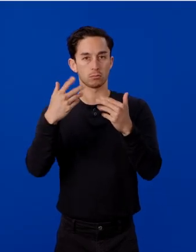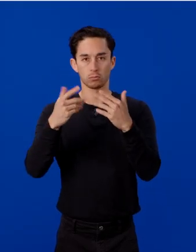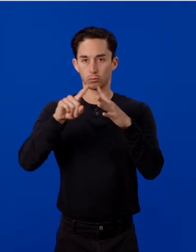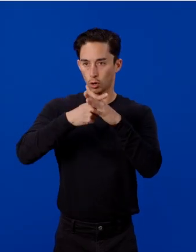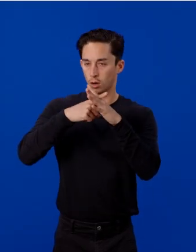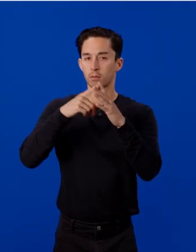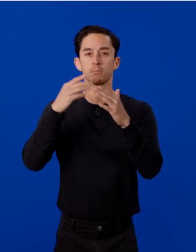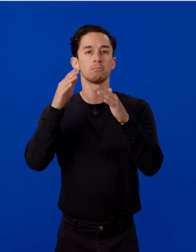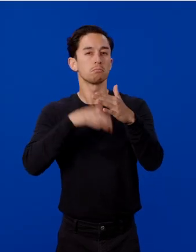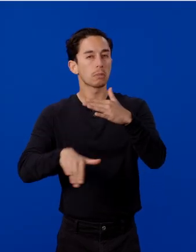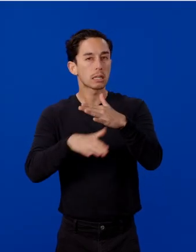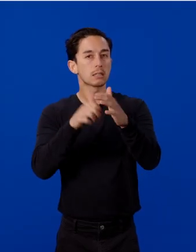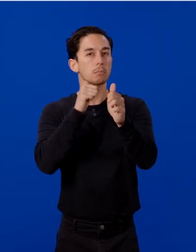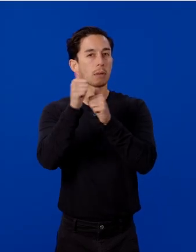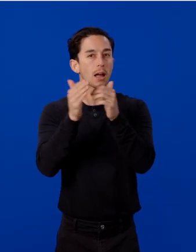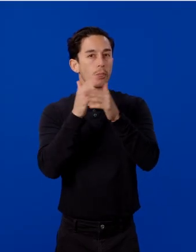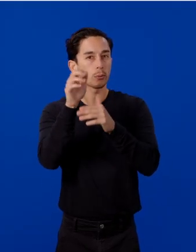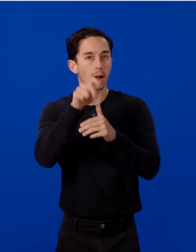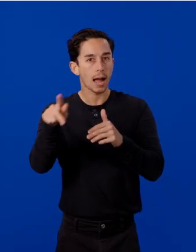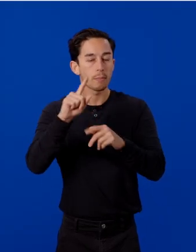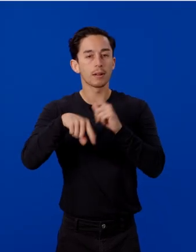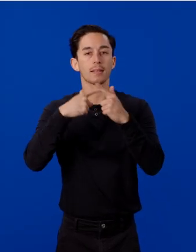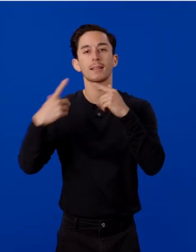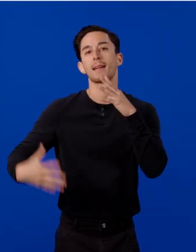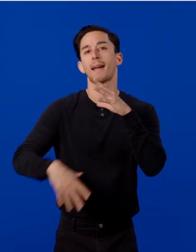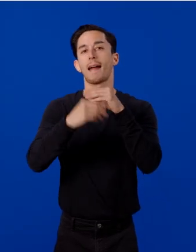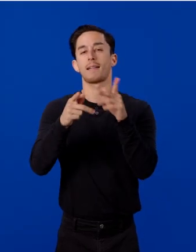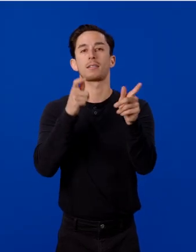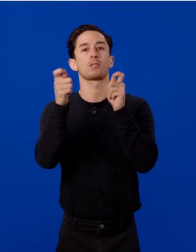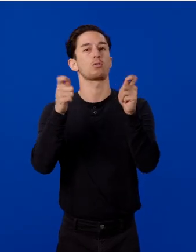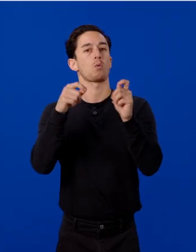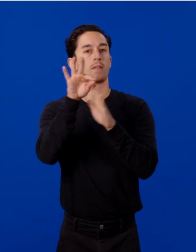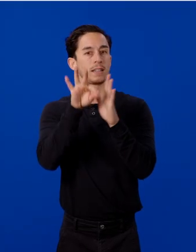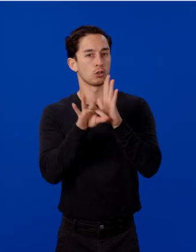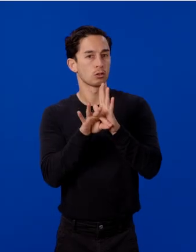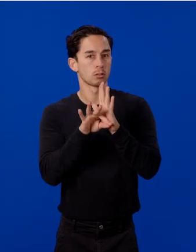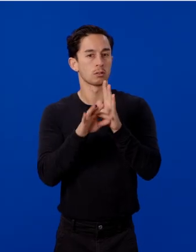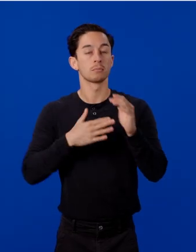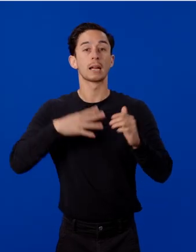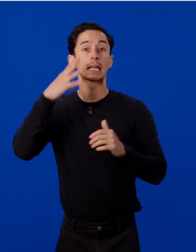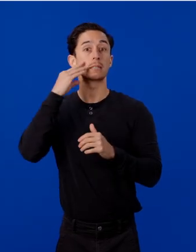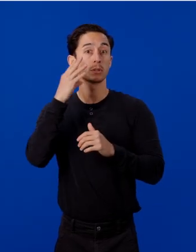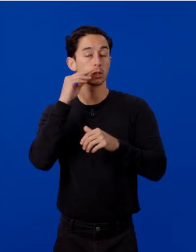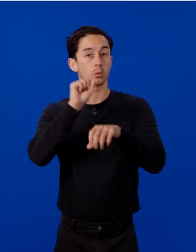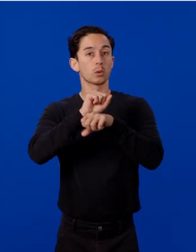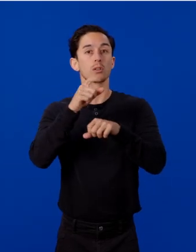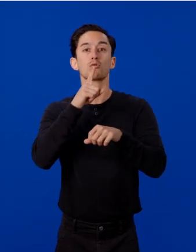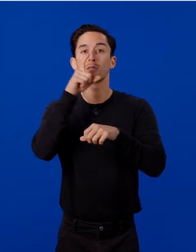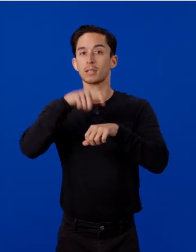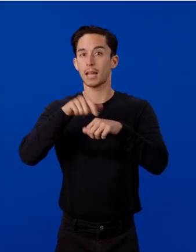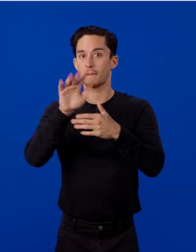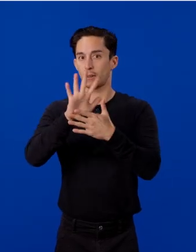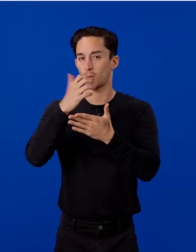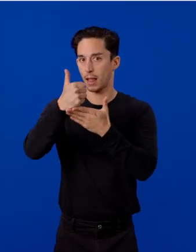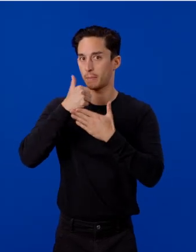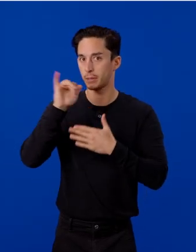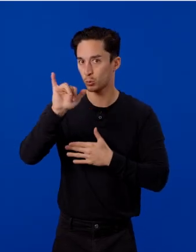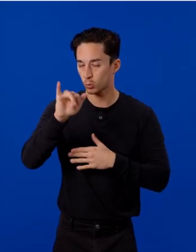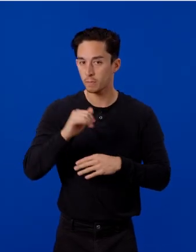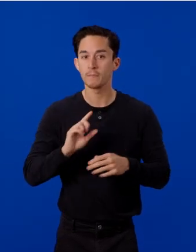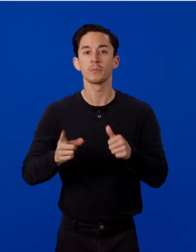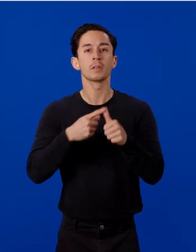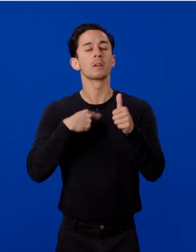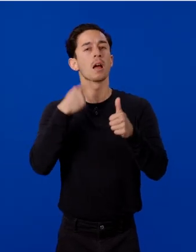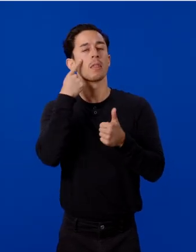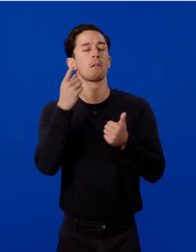-through app and then added control features. My experience working in real-time video came in handy as well. At first, I thought no one